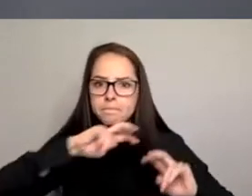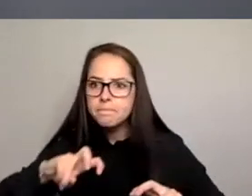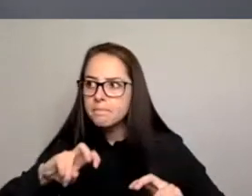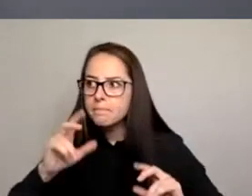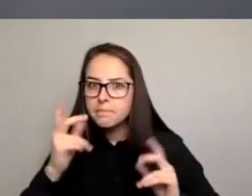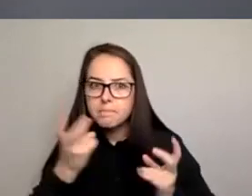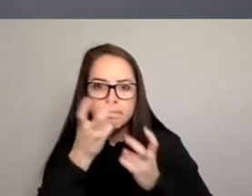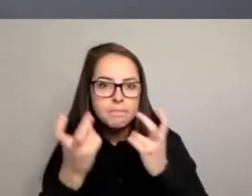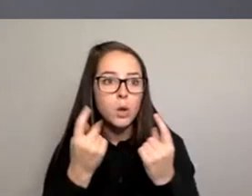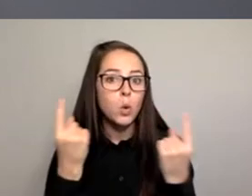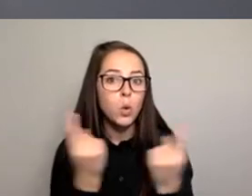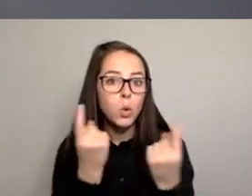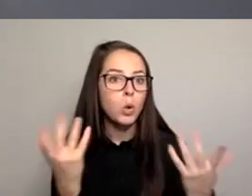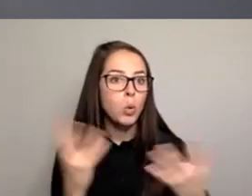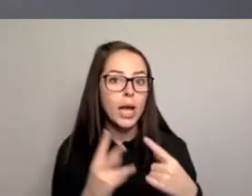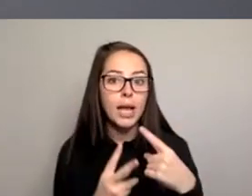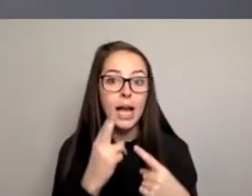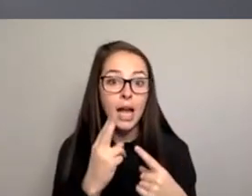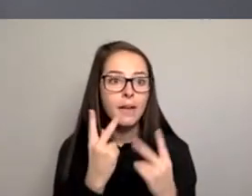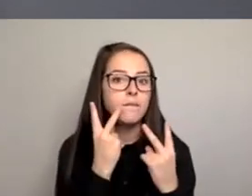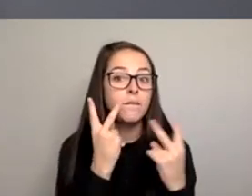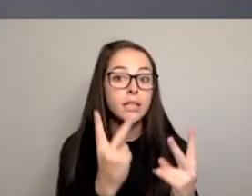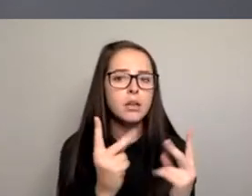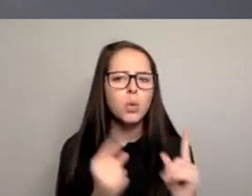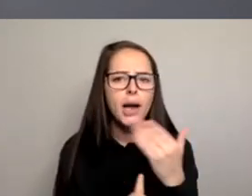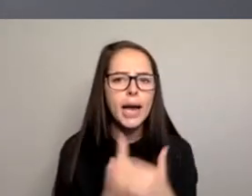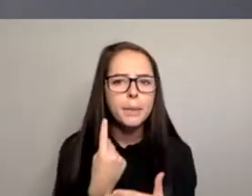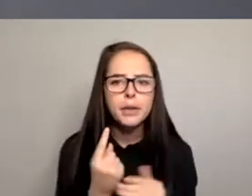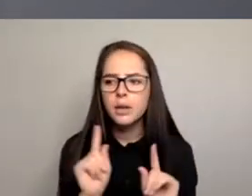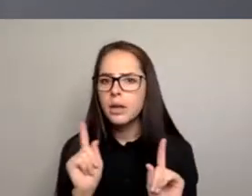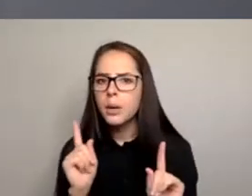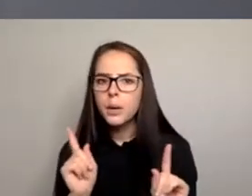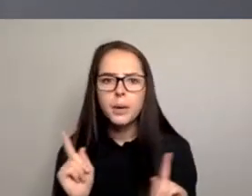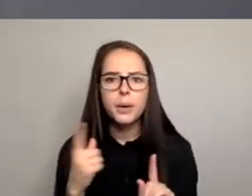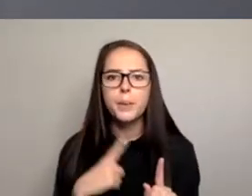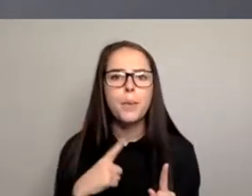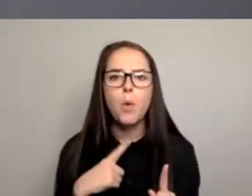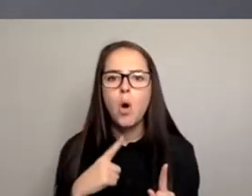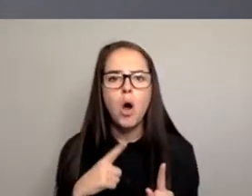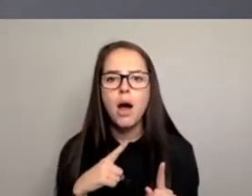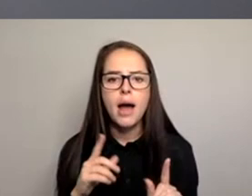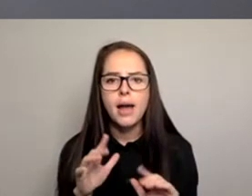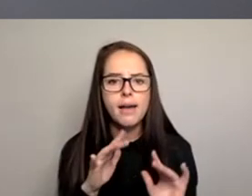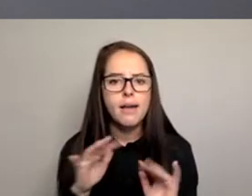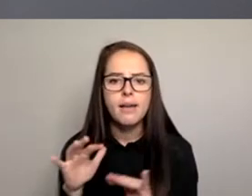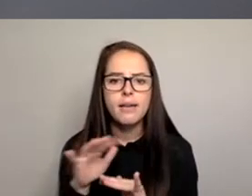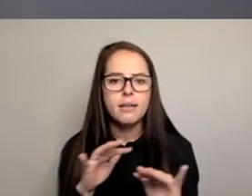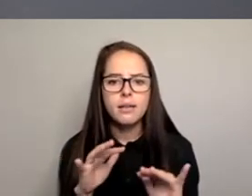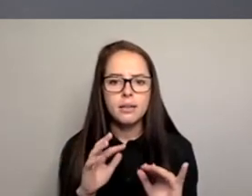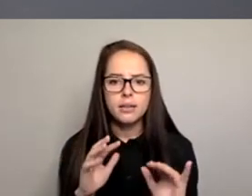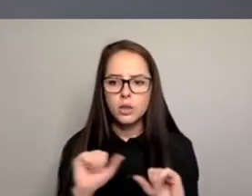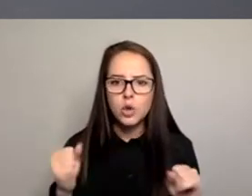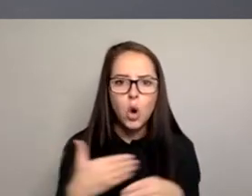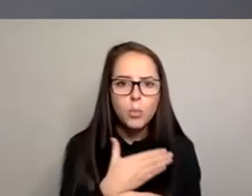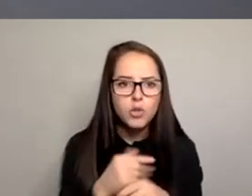area and go and visit them and see what they did and just learn a bit more about how they operated and what they